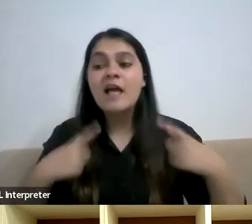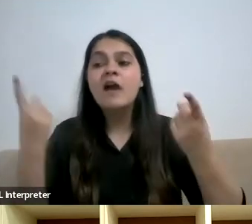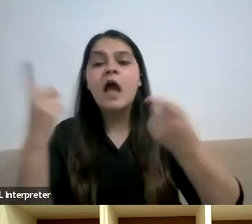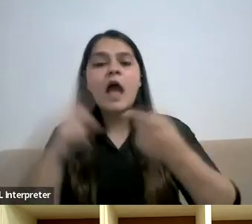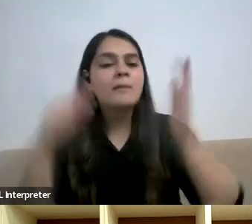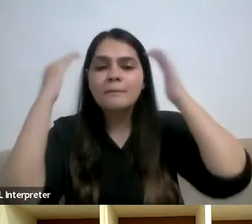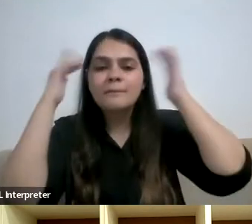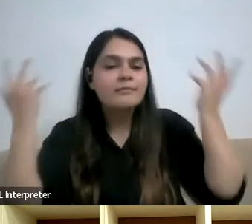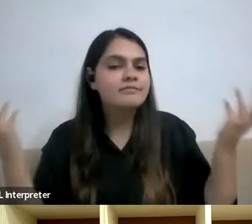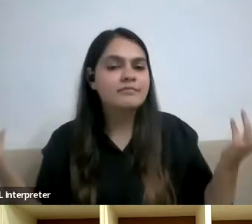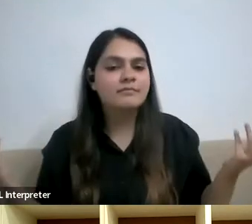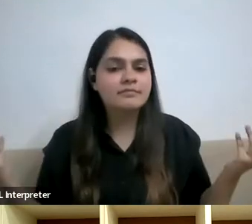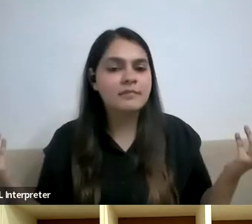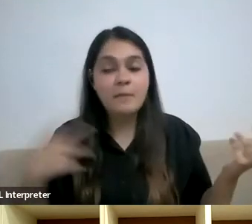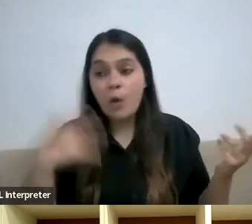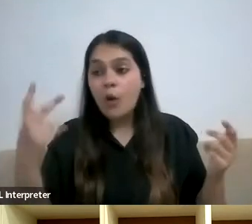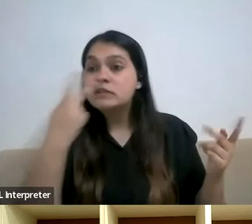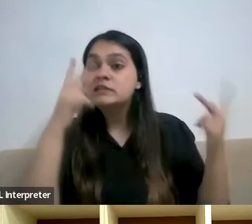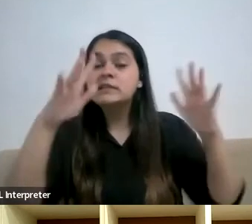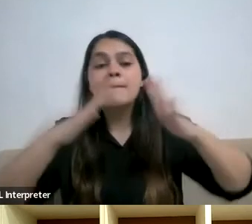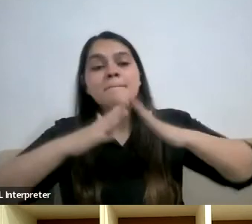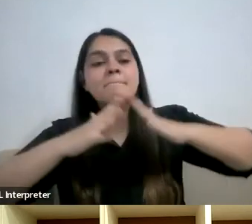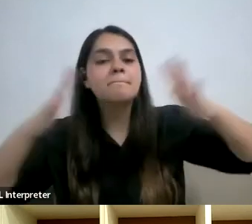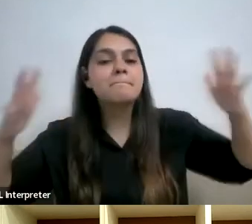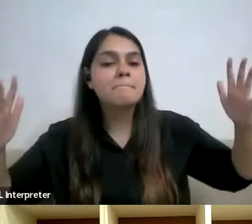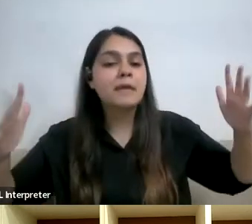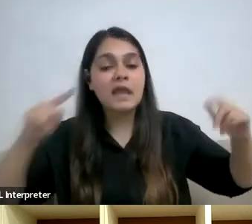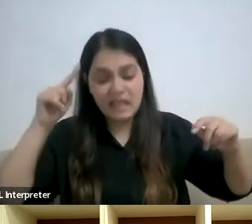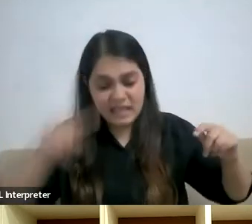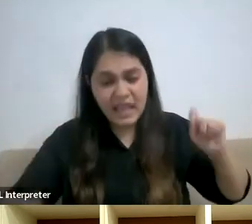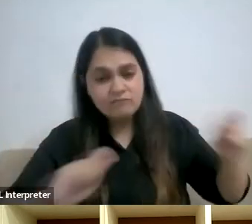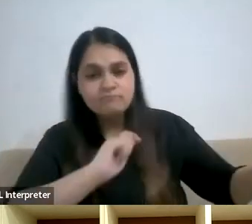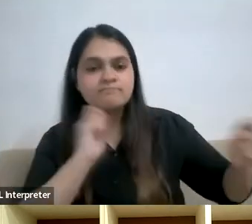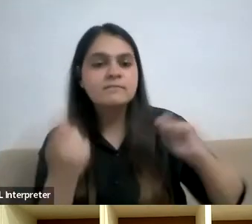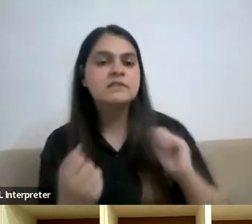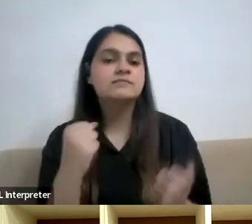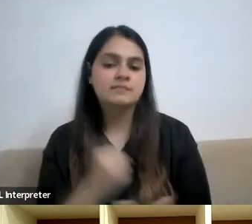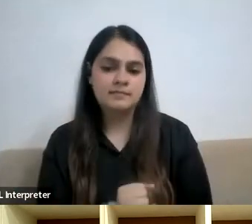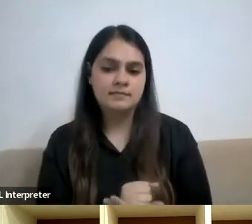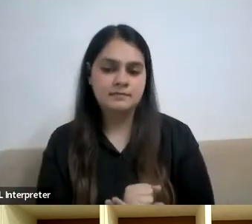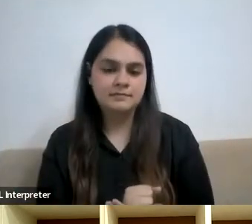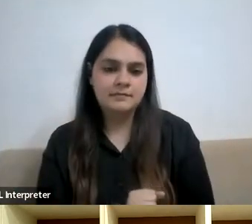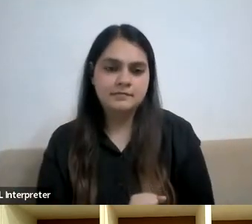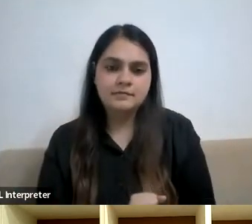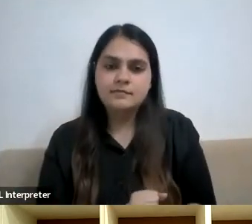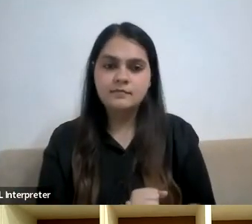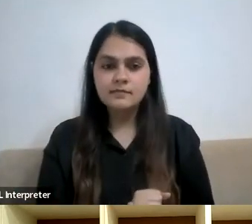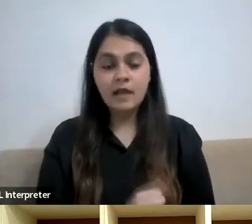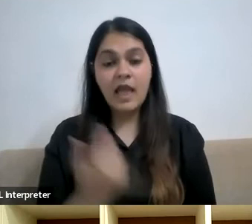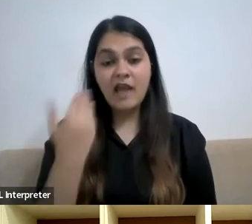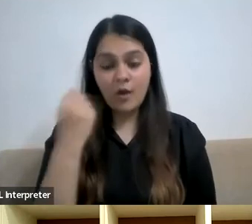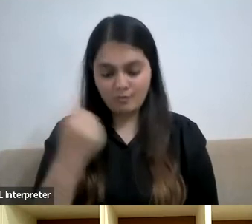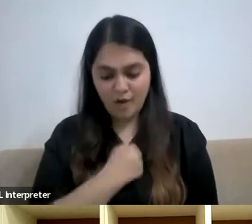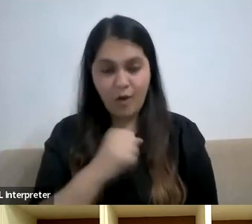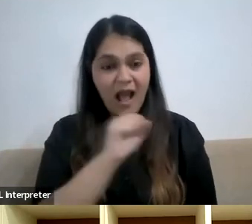even do that, you know, kind of bigger picture. I think that shift has to come. Then my whole attitude when I'm talking